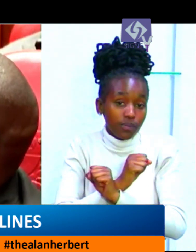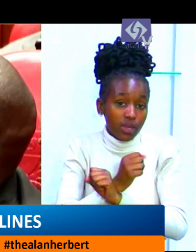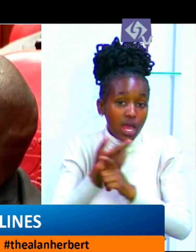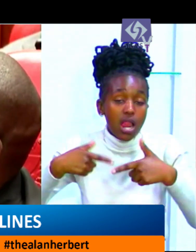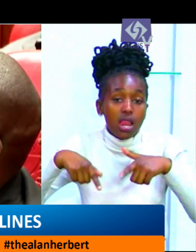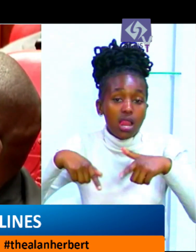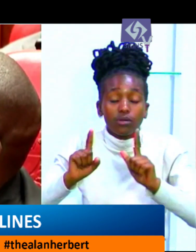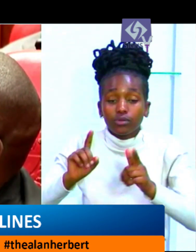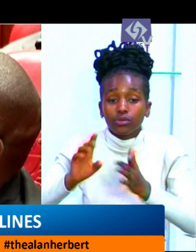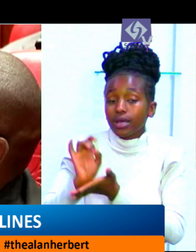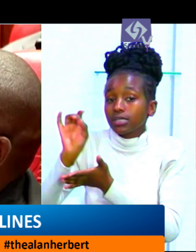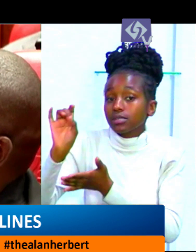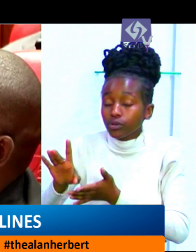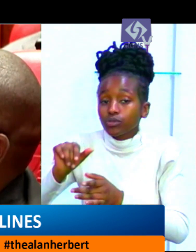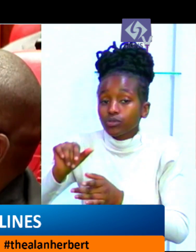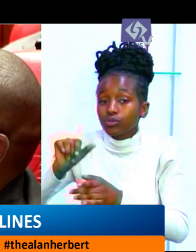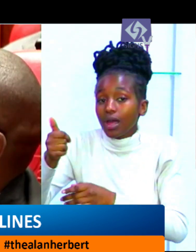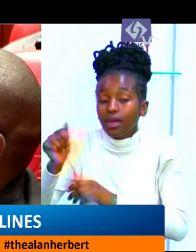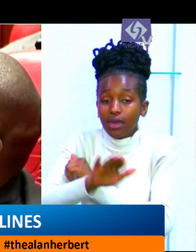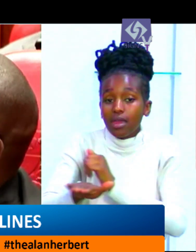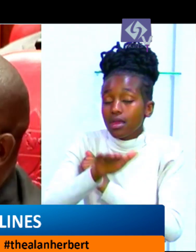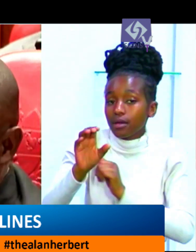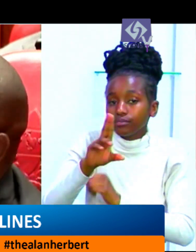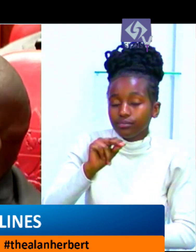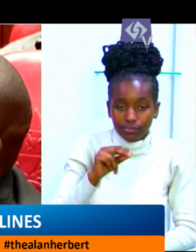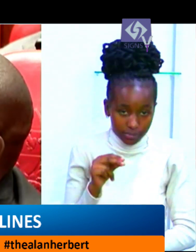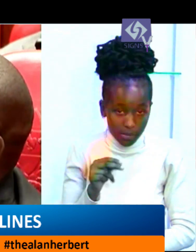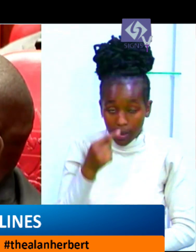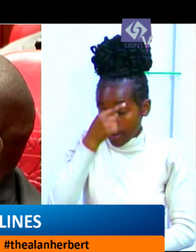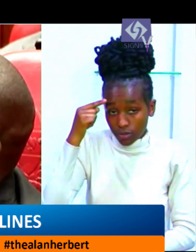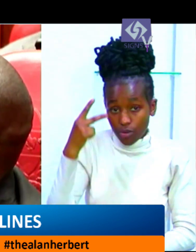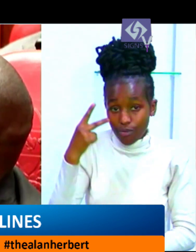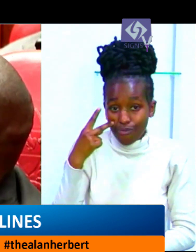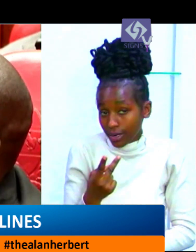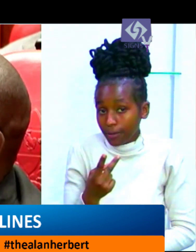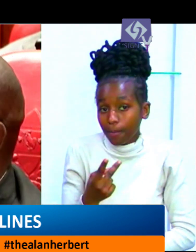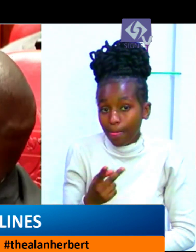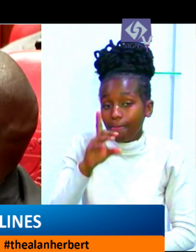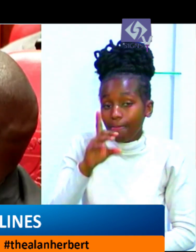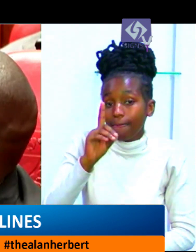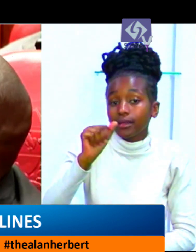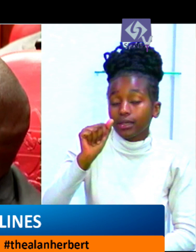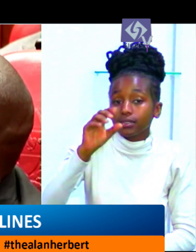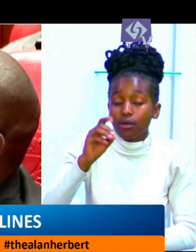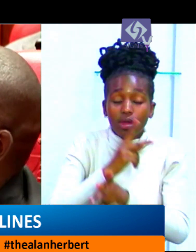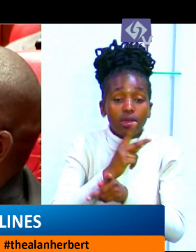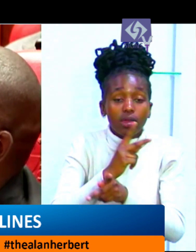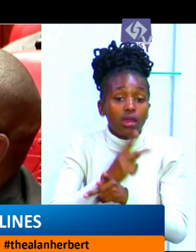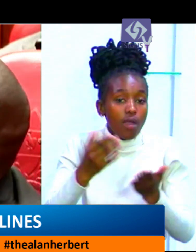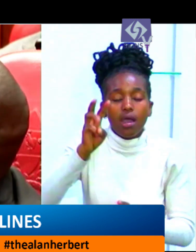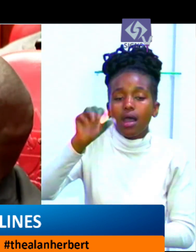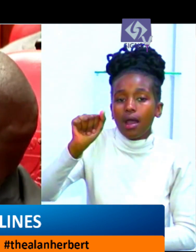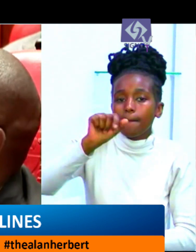in wild coin database now the national assembly ad hoc committee inquiring into the one coin project has been told